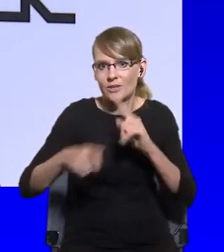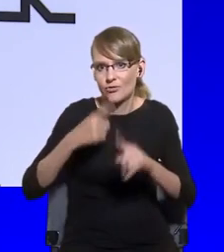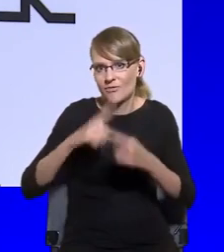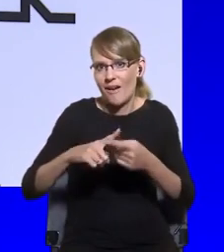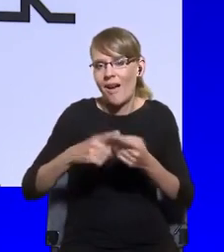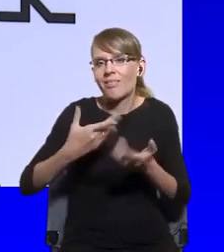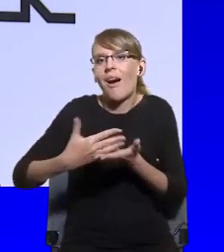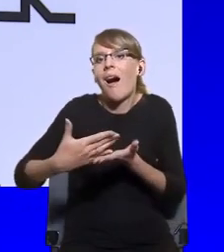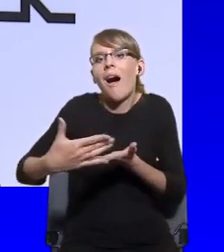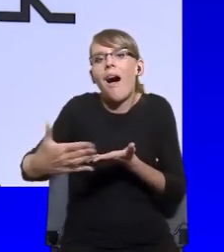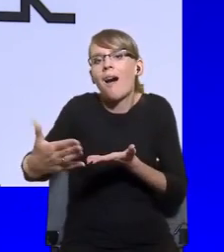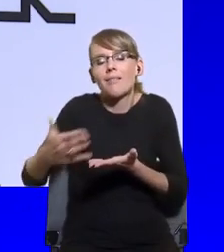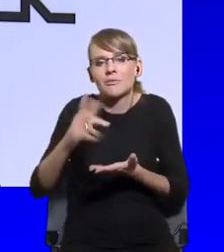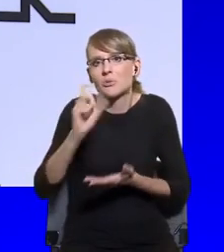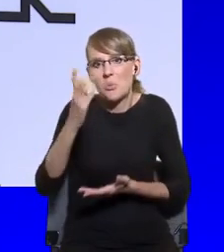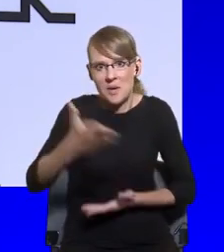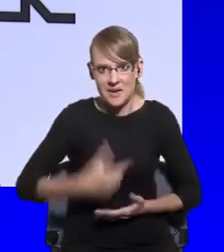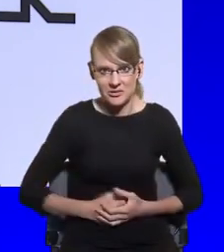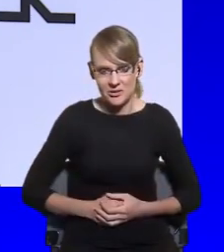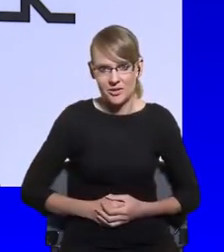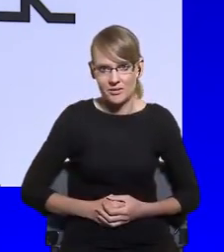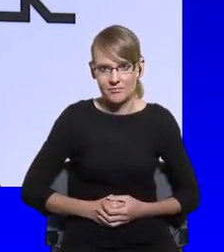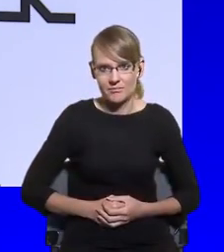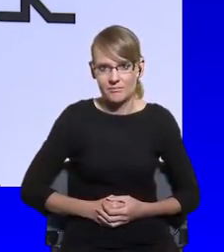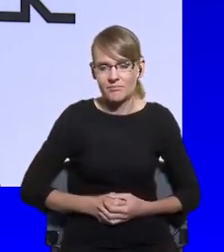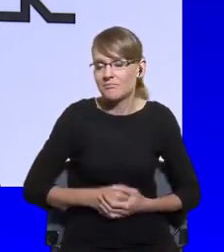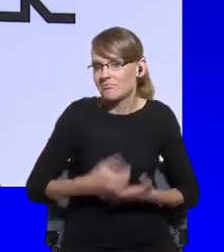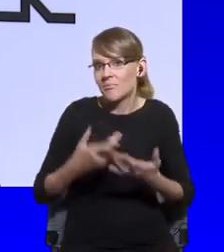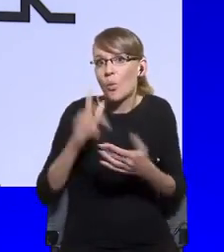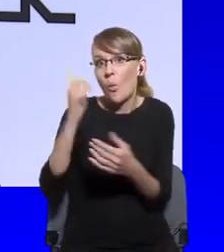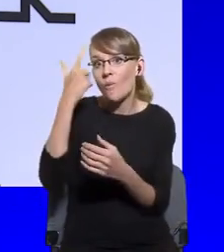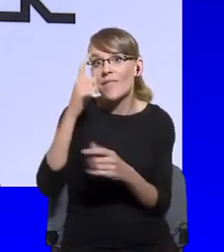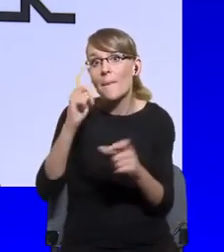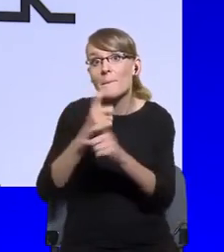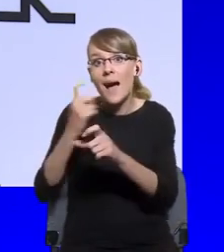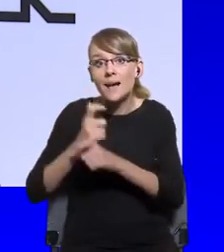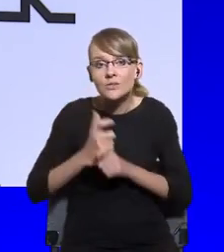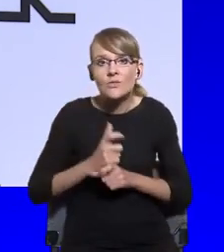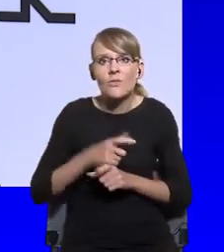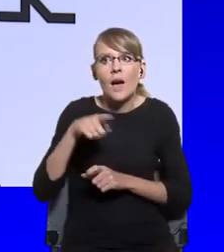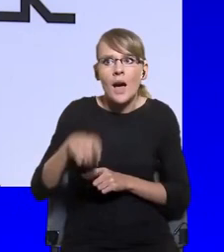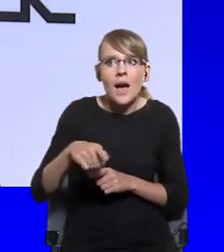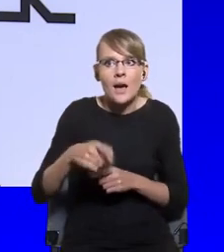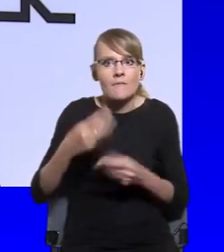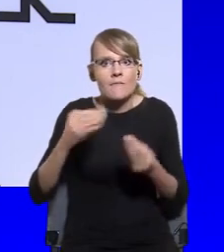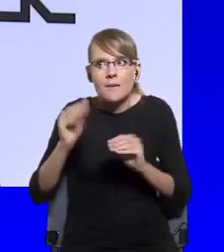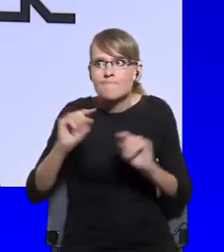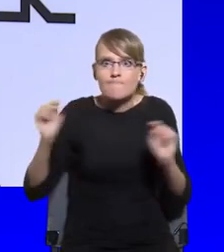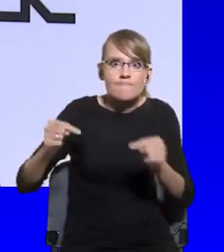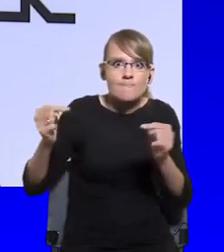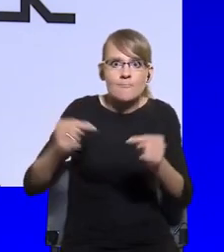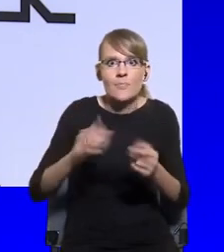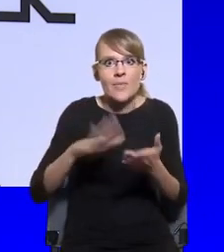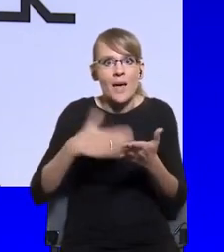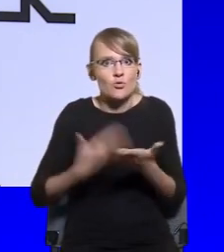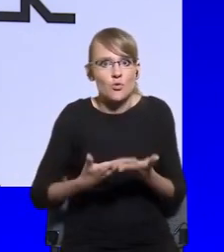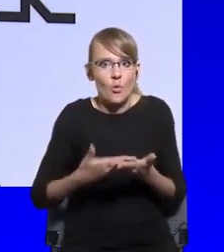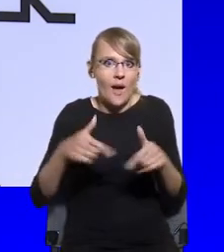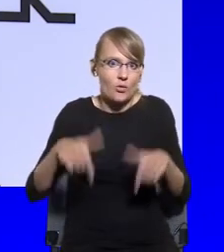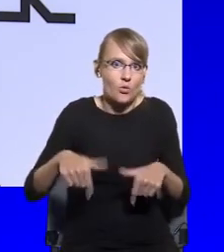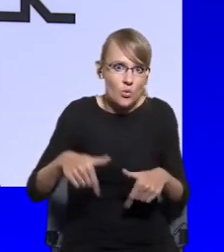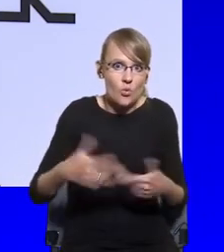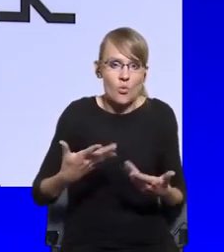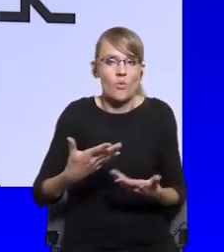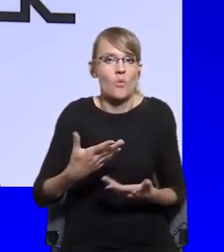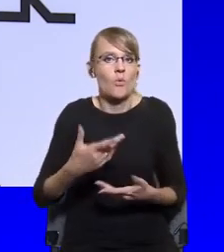countries in which the tensions are getting higher and higher, like our country, for instance, but not only, uh, we